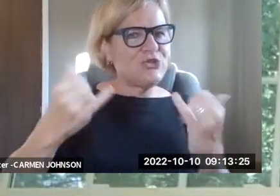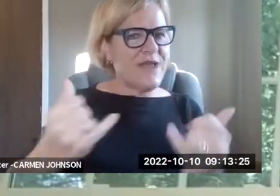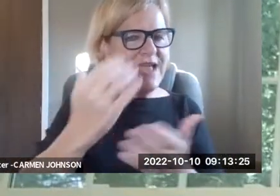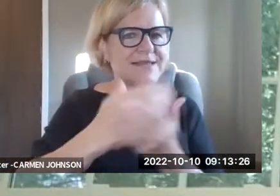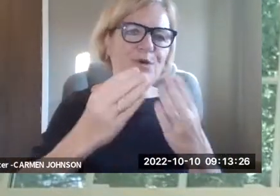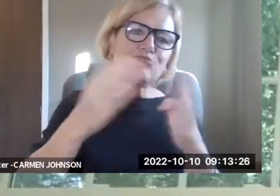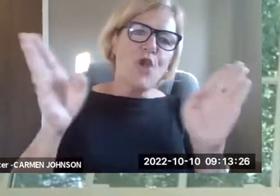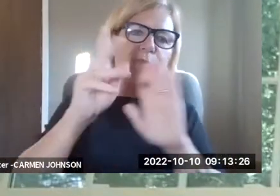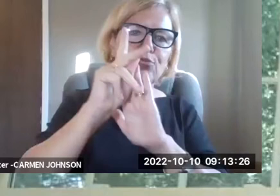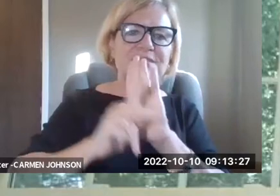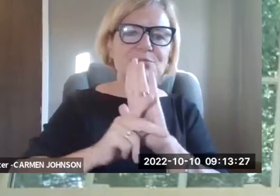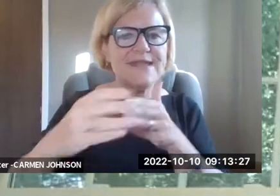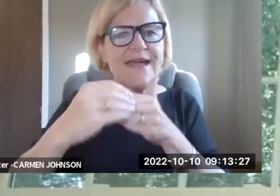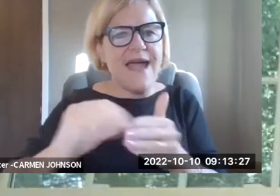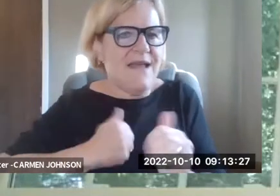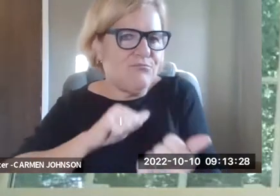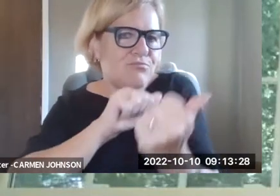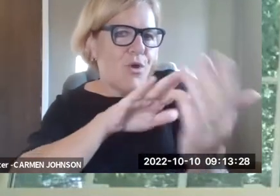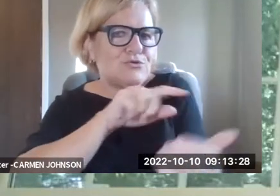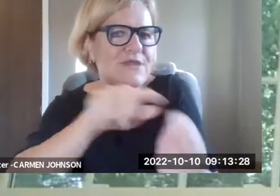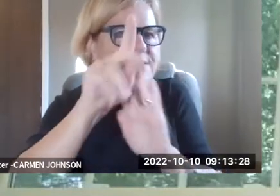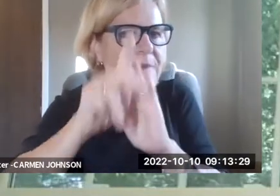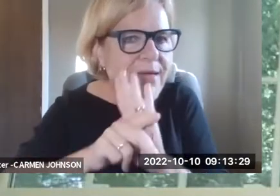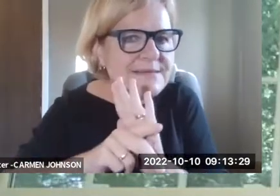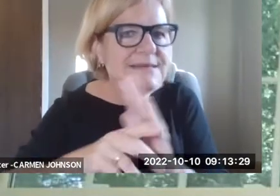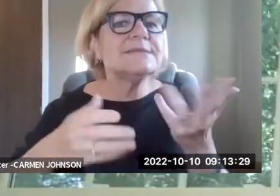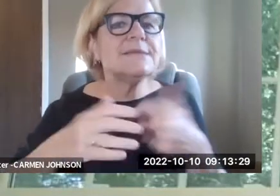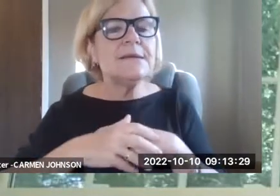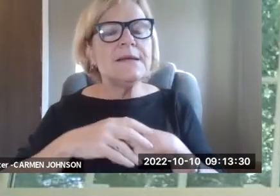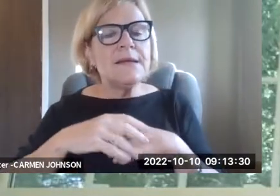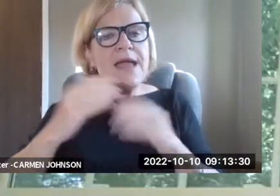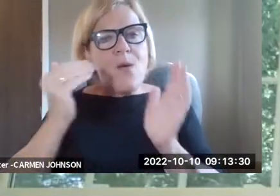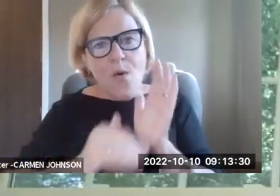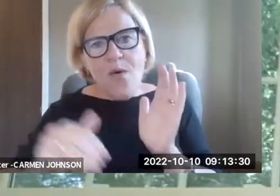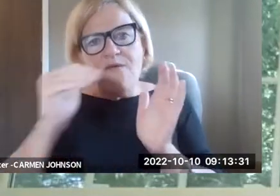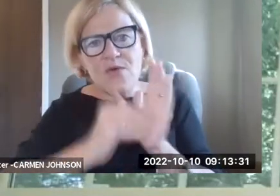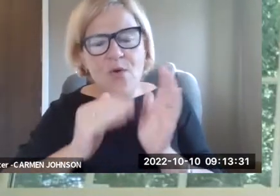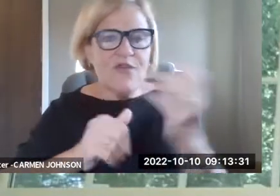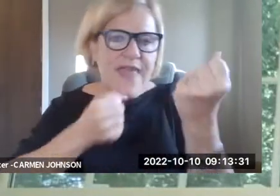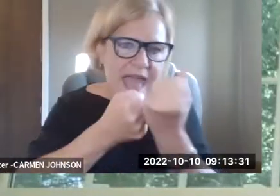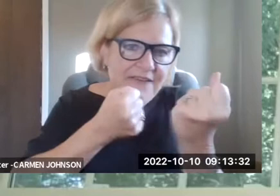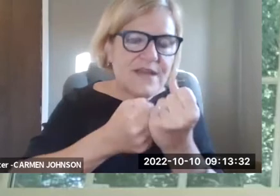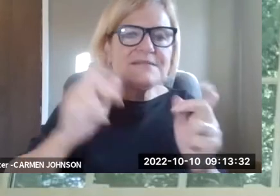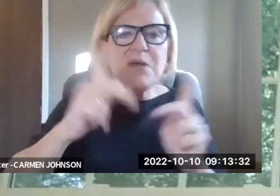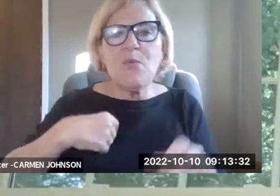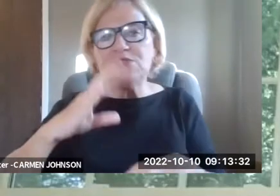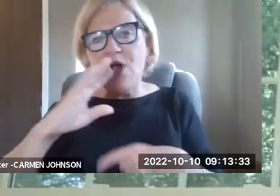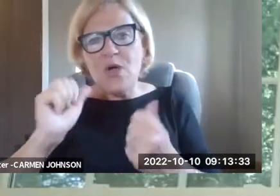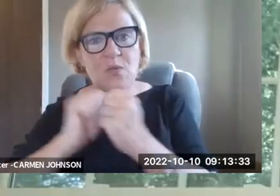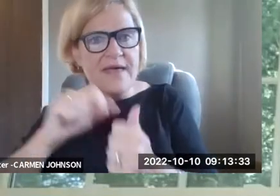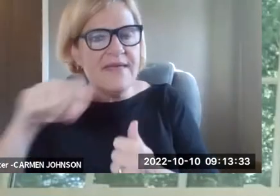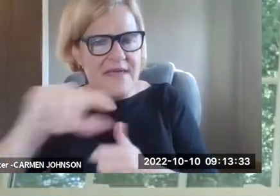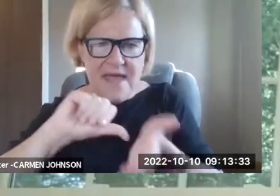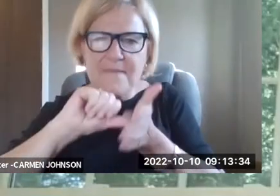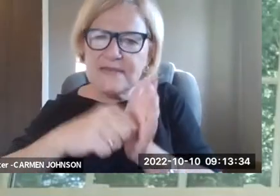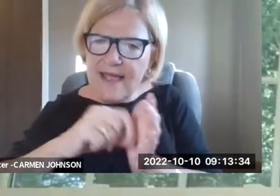us to start, um, to get us sort of thinking about it. Um, I figured I'd start today with some of the broad principles that guided our approach to these